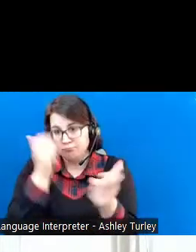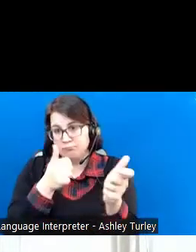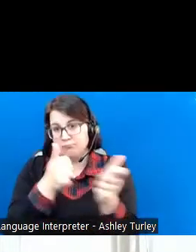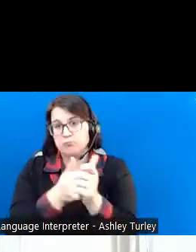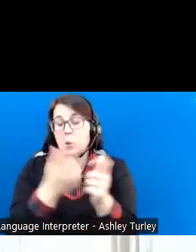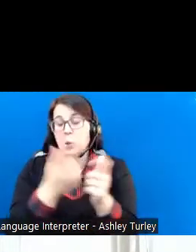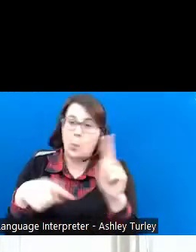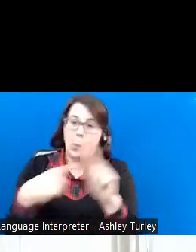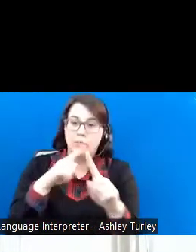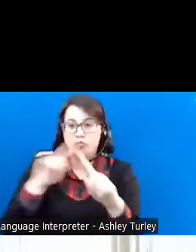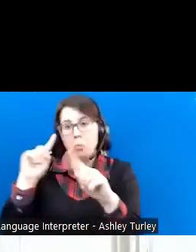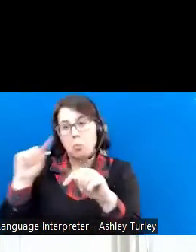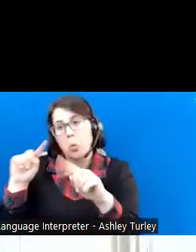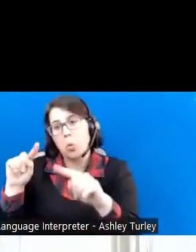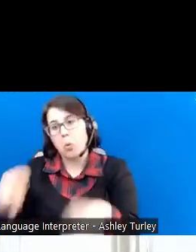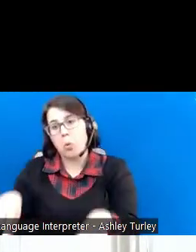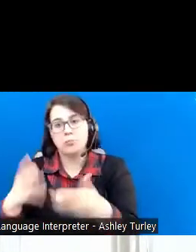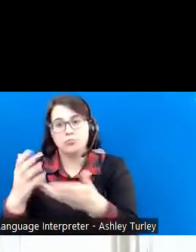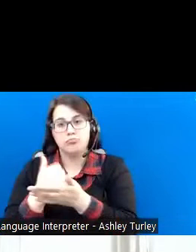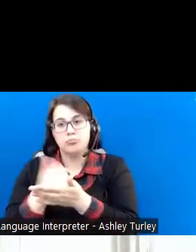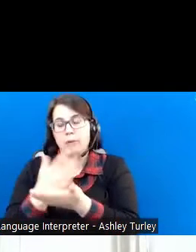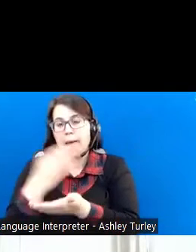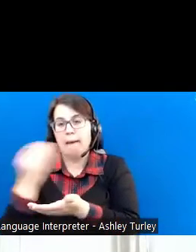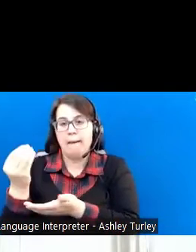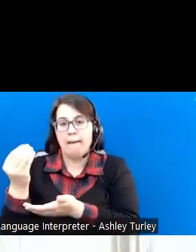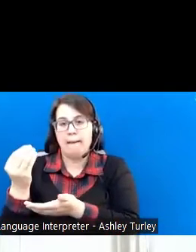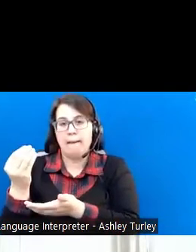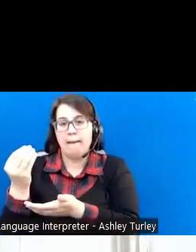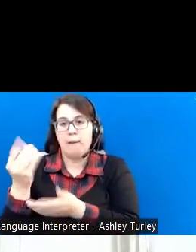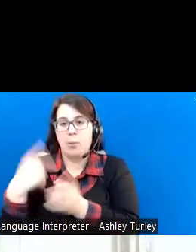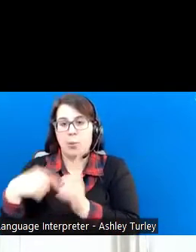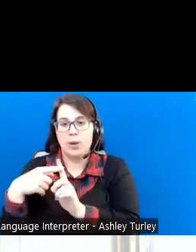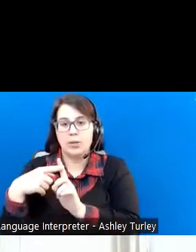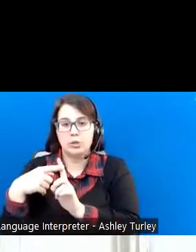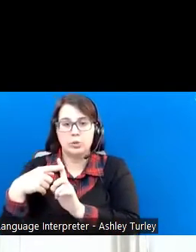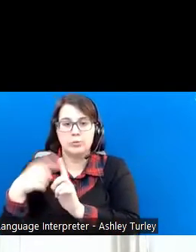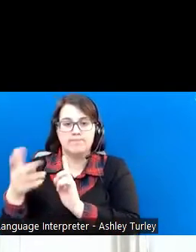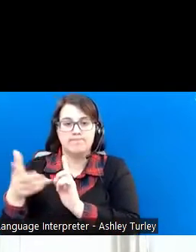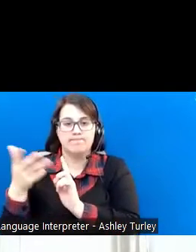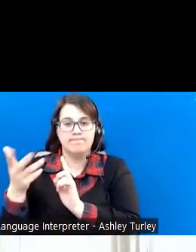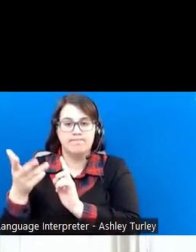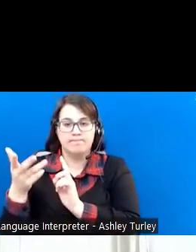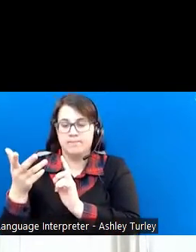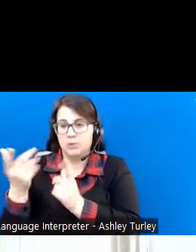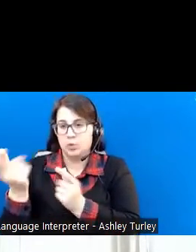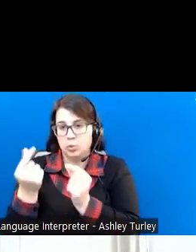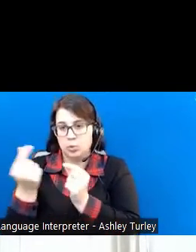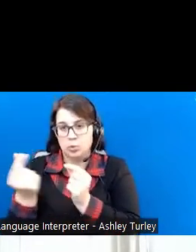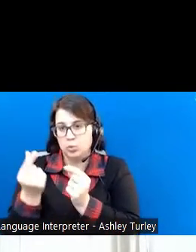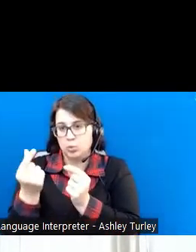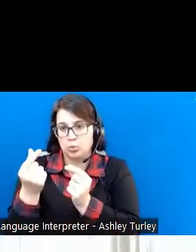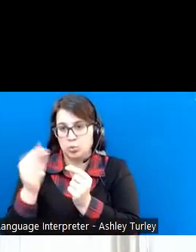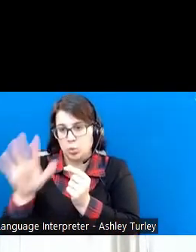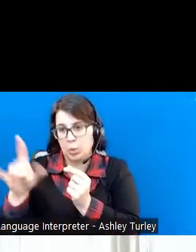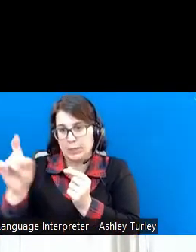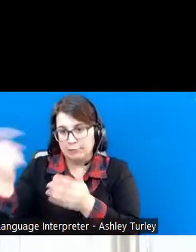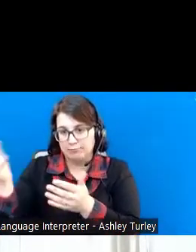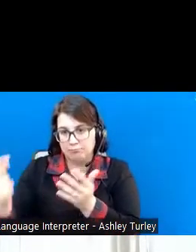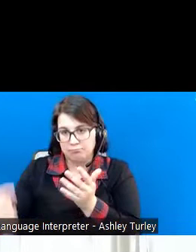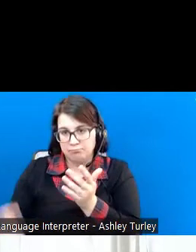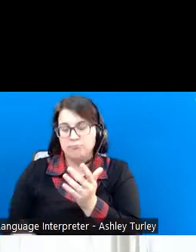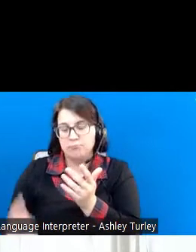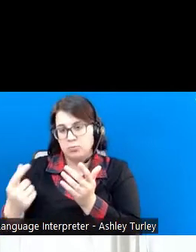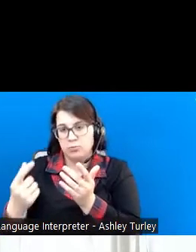report wages and when to do the things that you need to do for Social